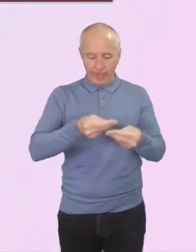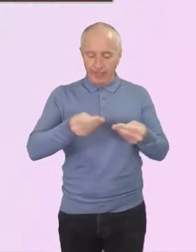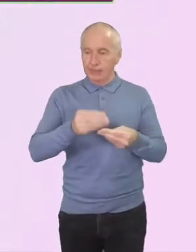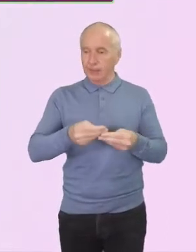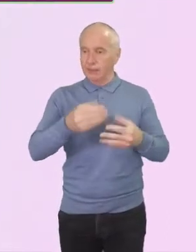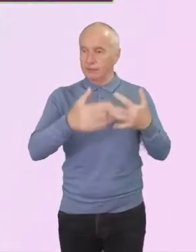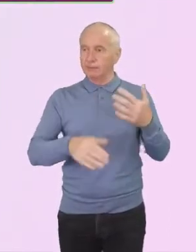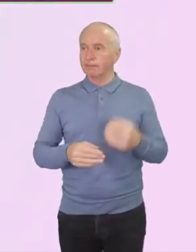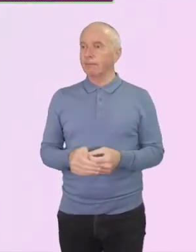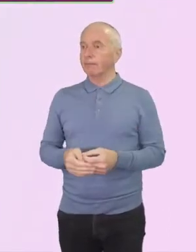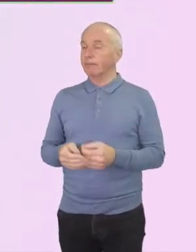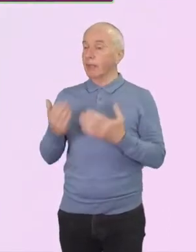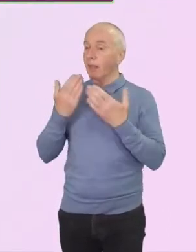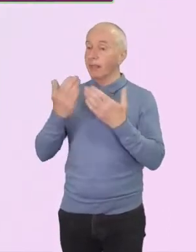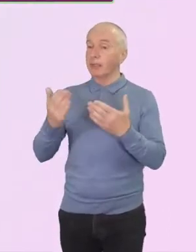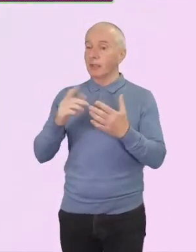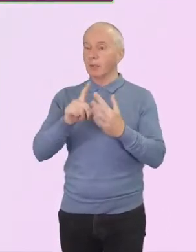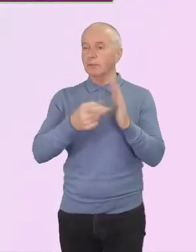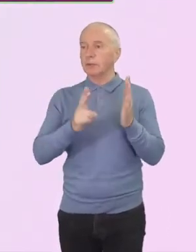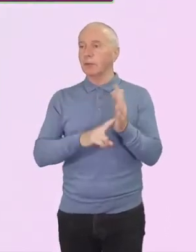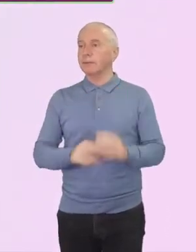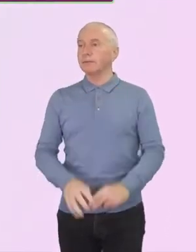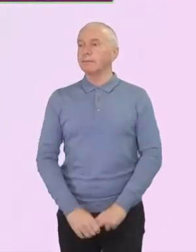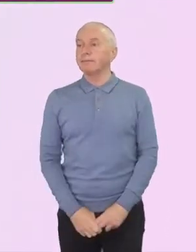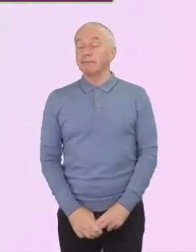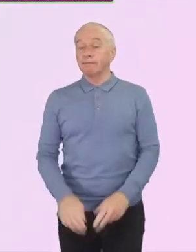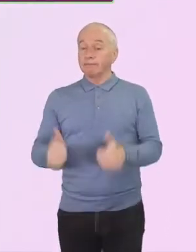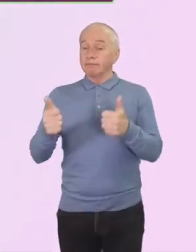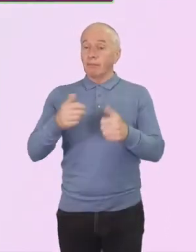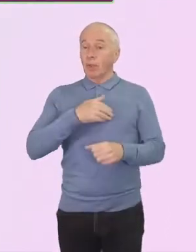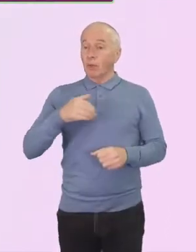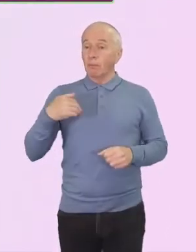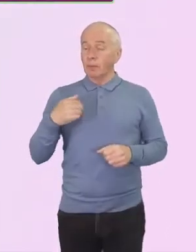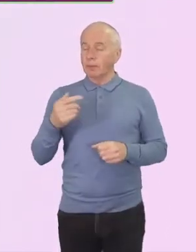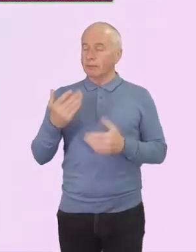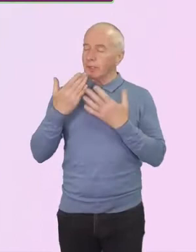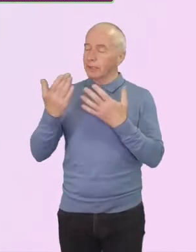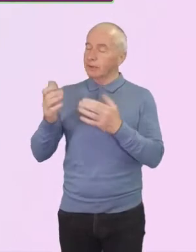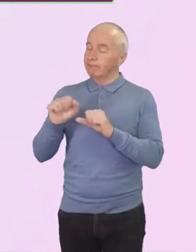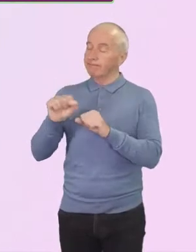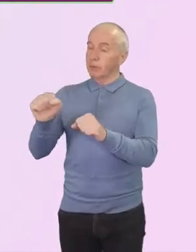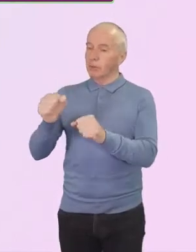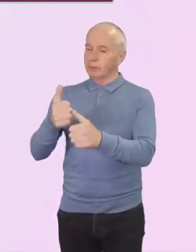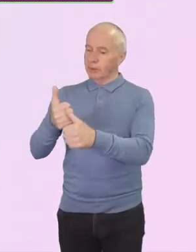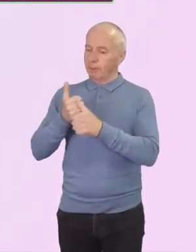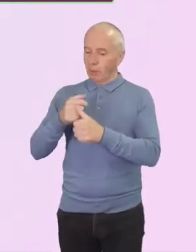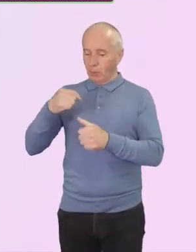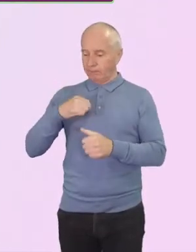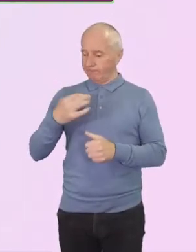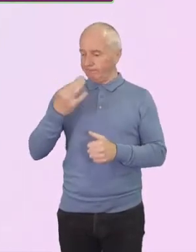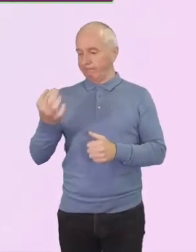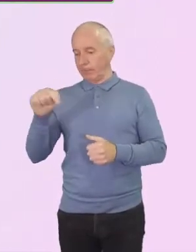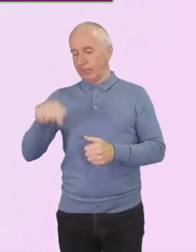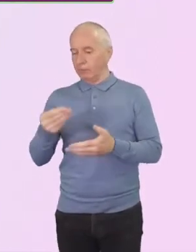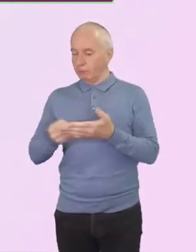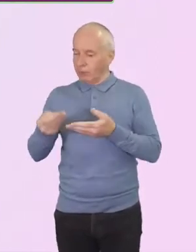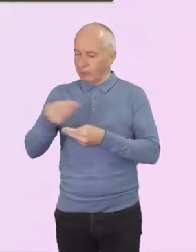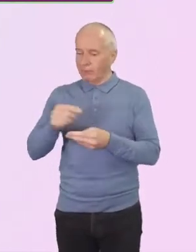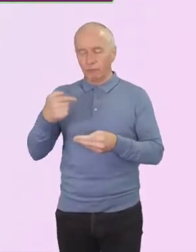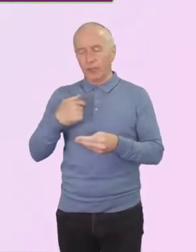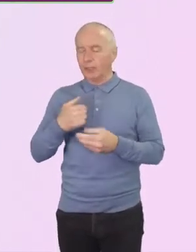Good morning. And thank you for your support in reappointing me as treasurer. I feel honoured to serve you.